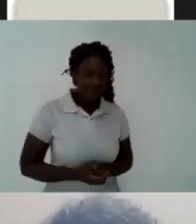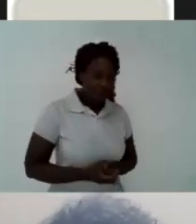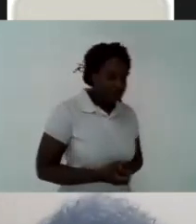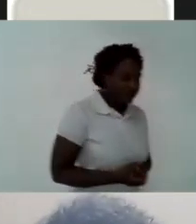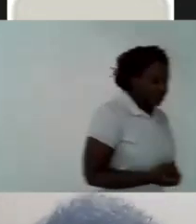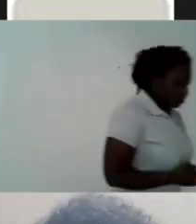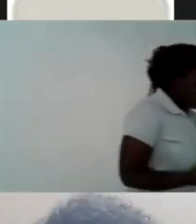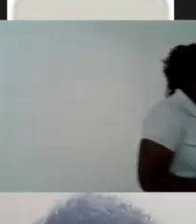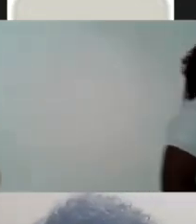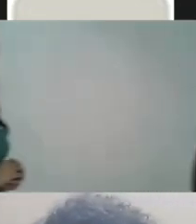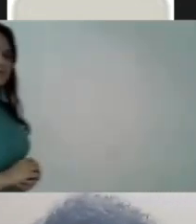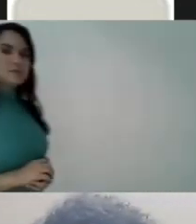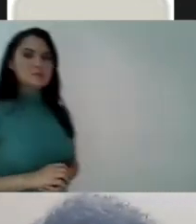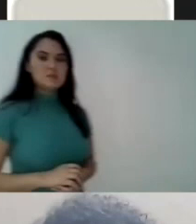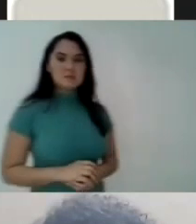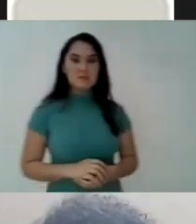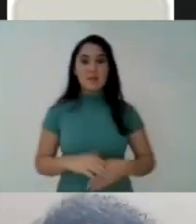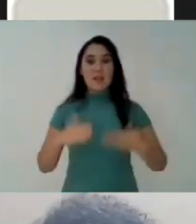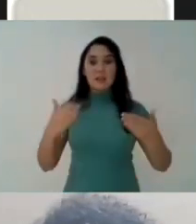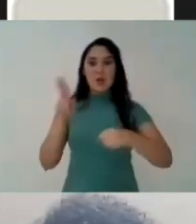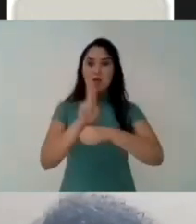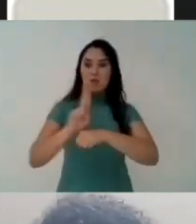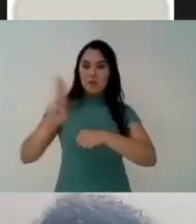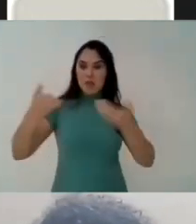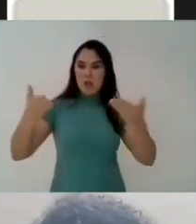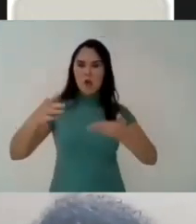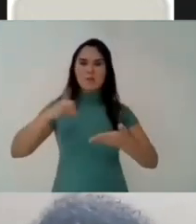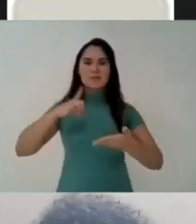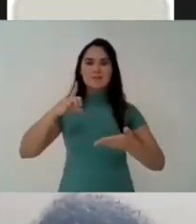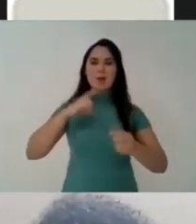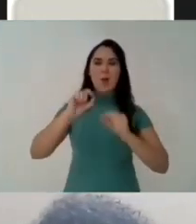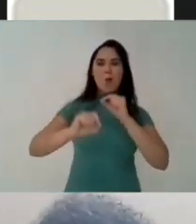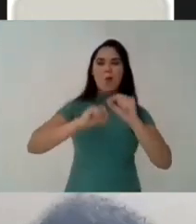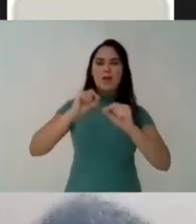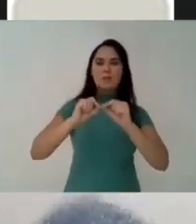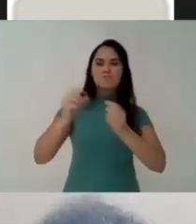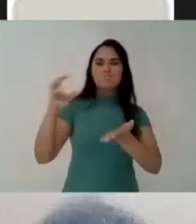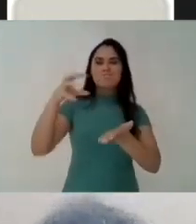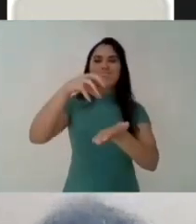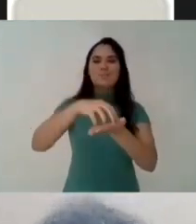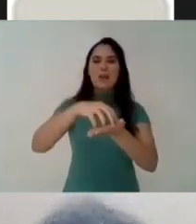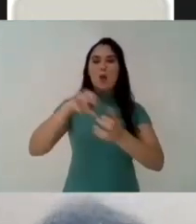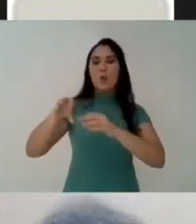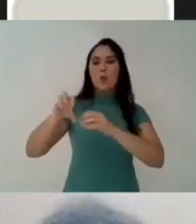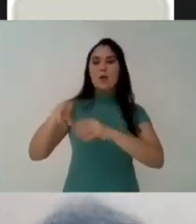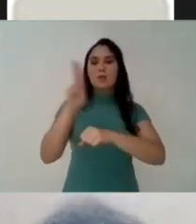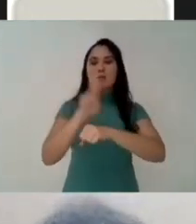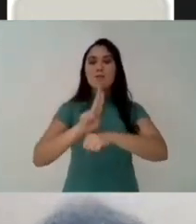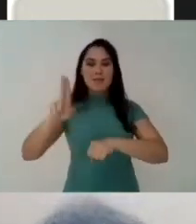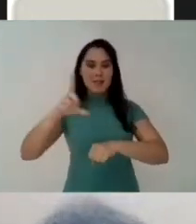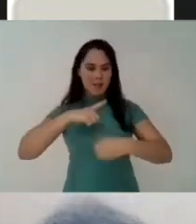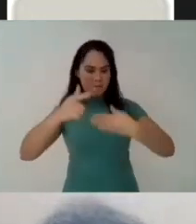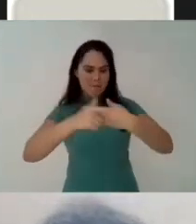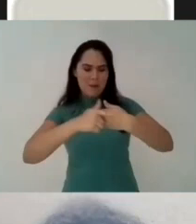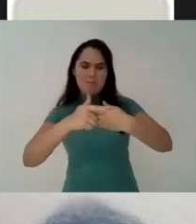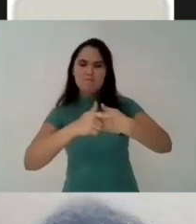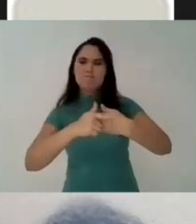landmark date for us Because when the